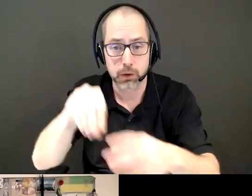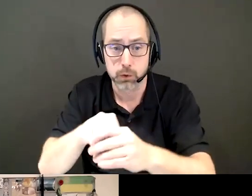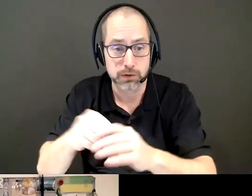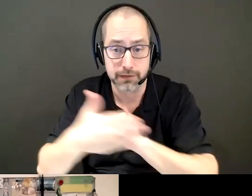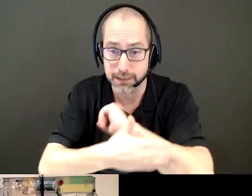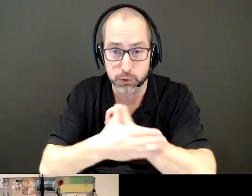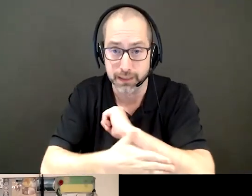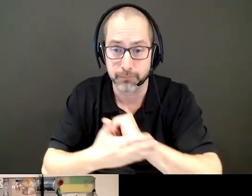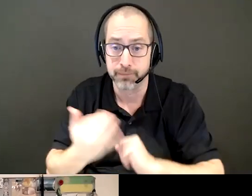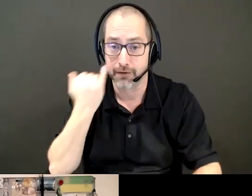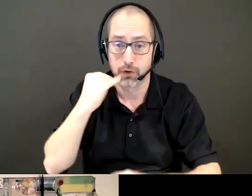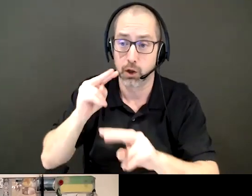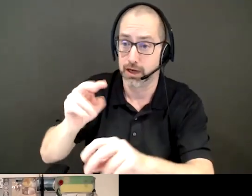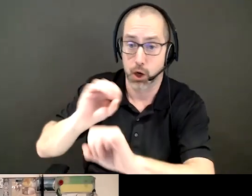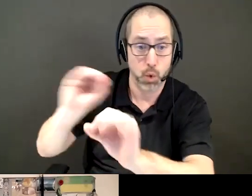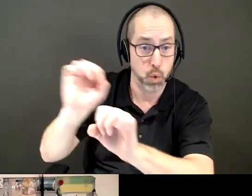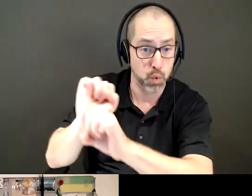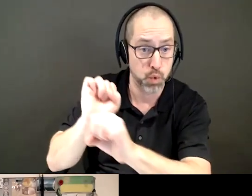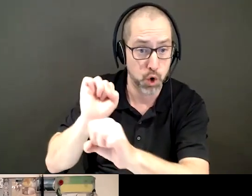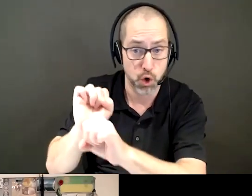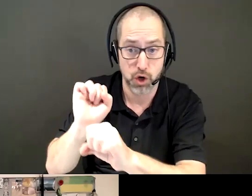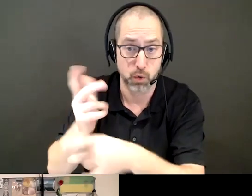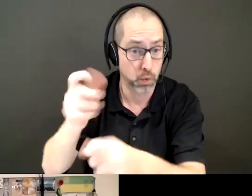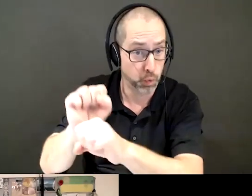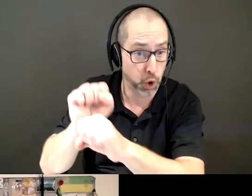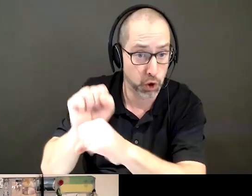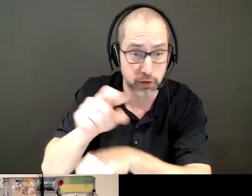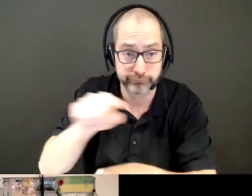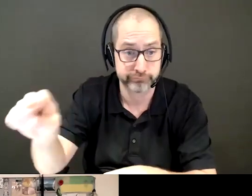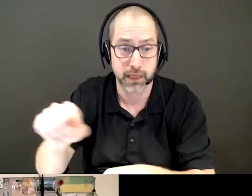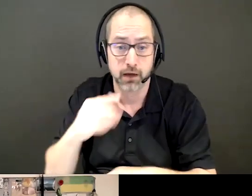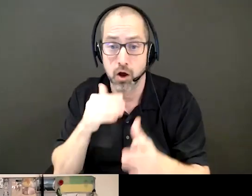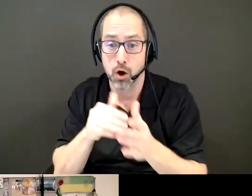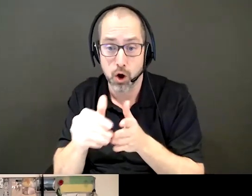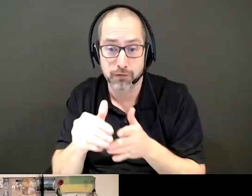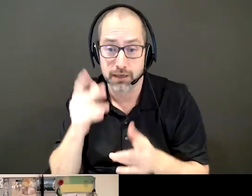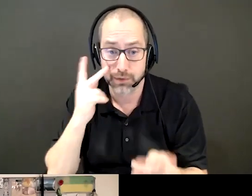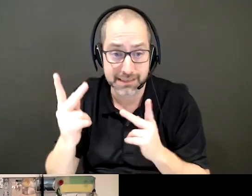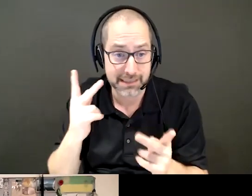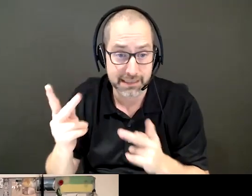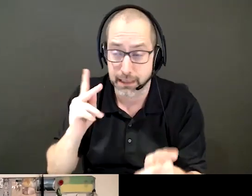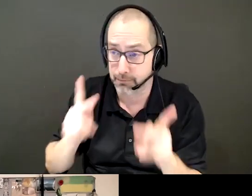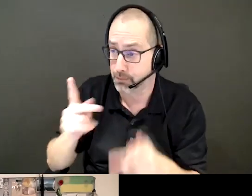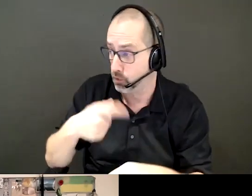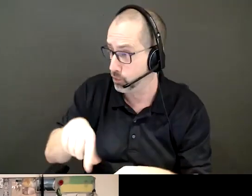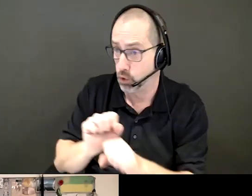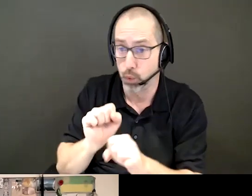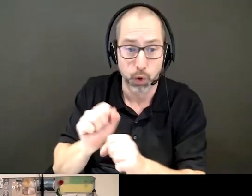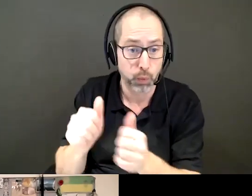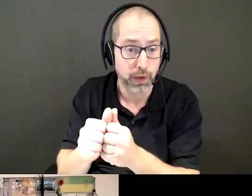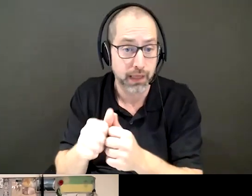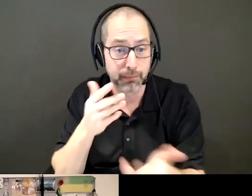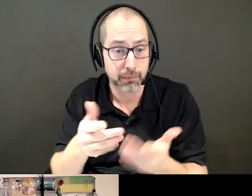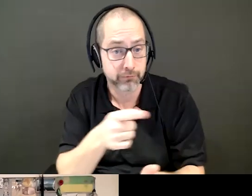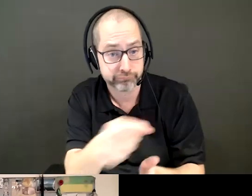When we look at the employment side here, we often see people that we work with that we may assist going to